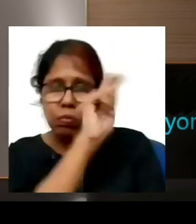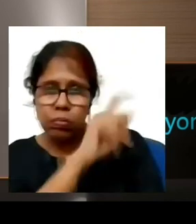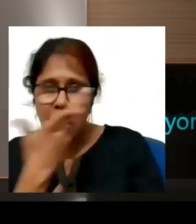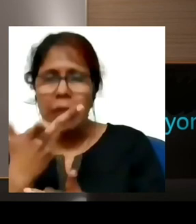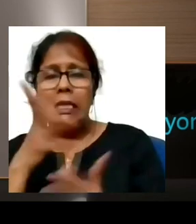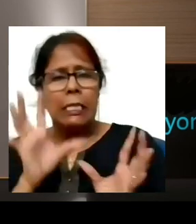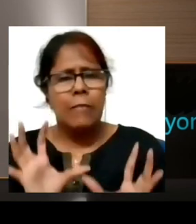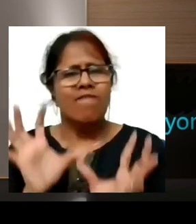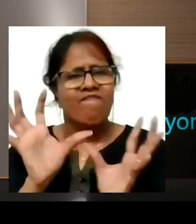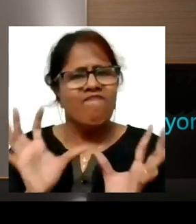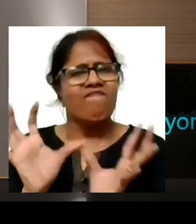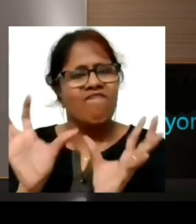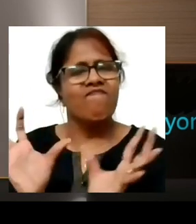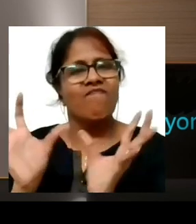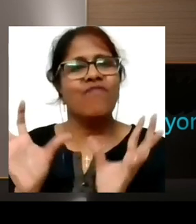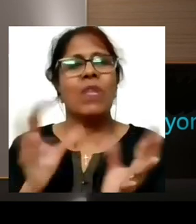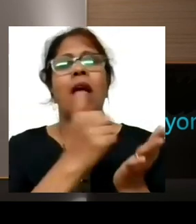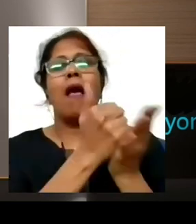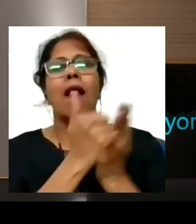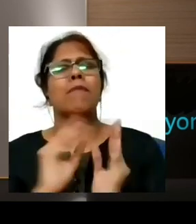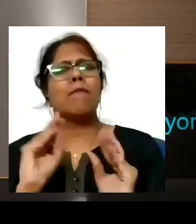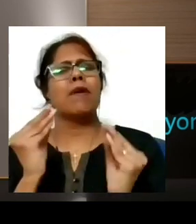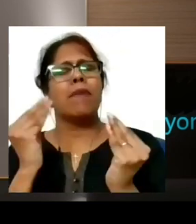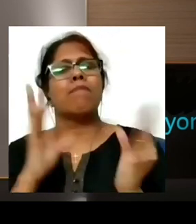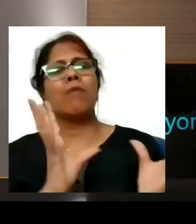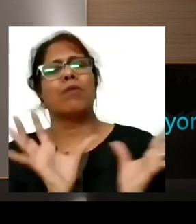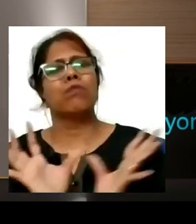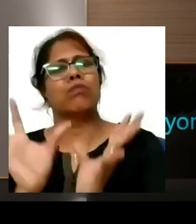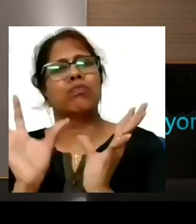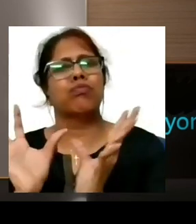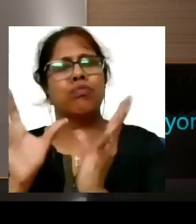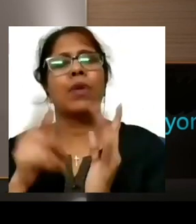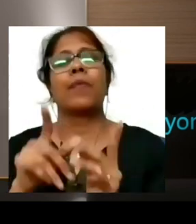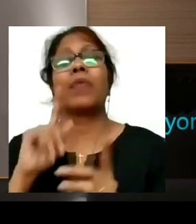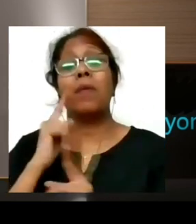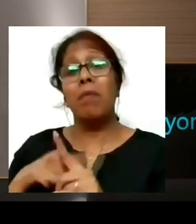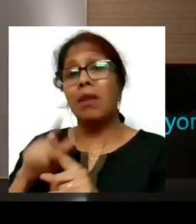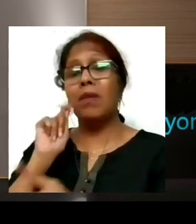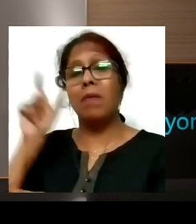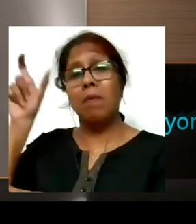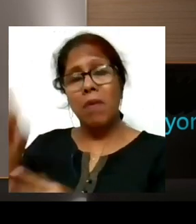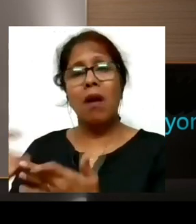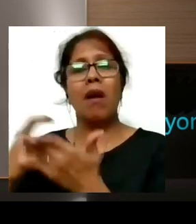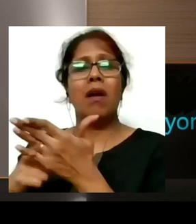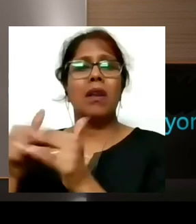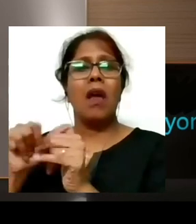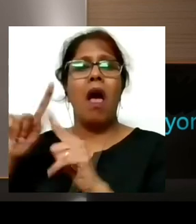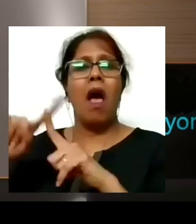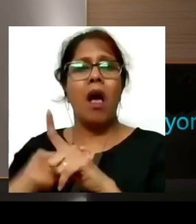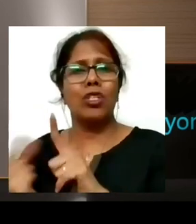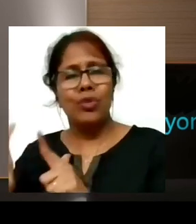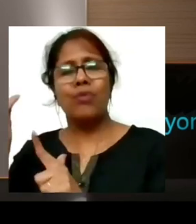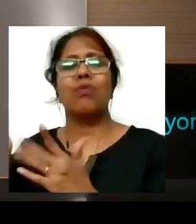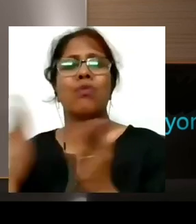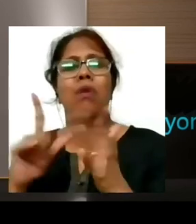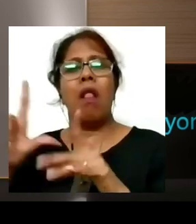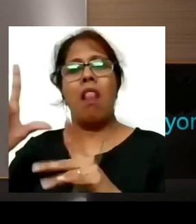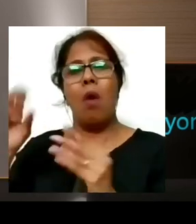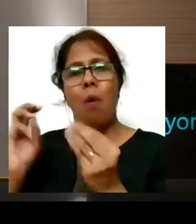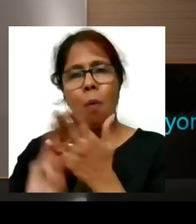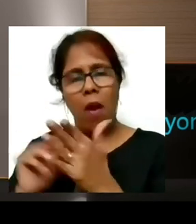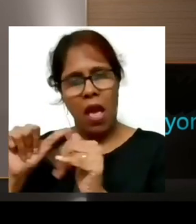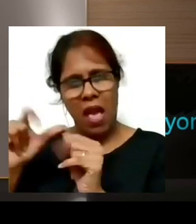push me to get better. And I had a physical fitness trainer. His name is Rajul Omadal. And he worked on my strength and endurance.